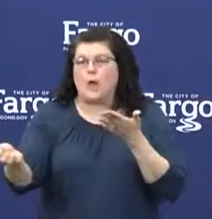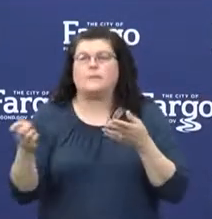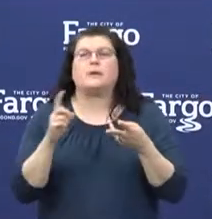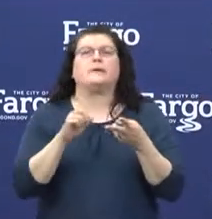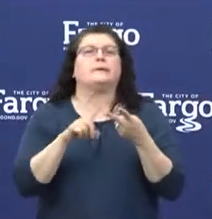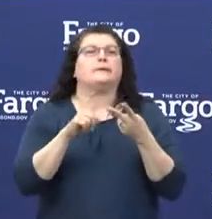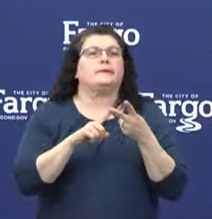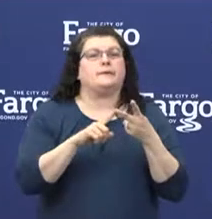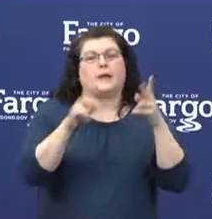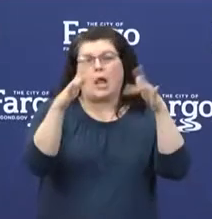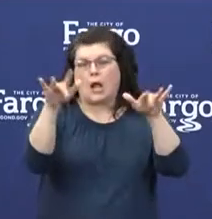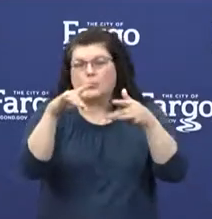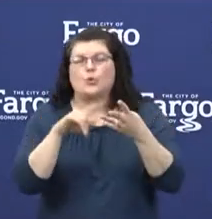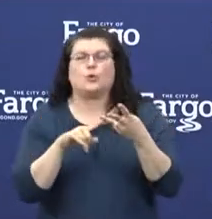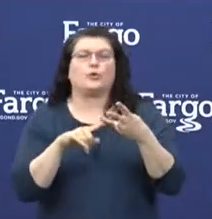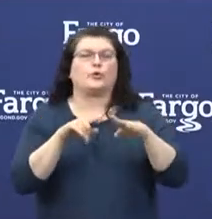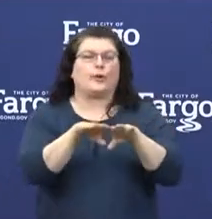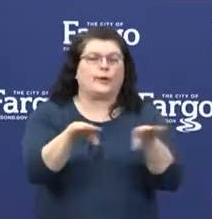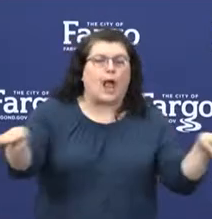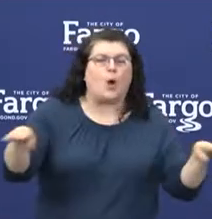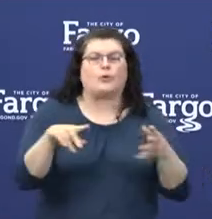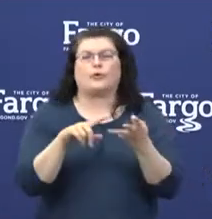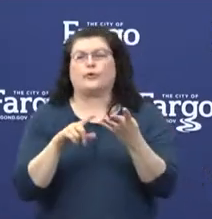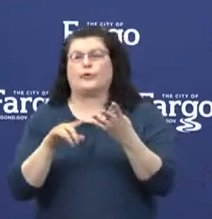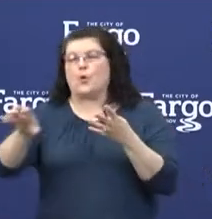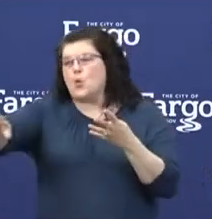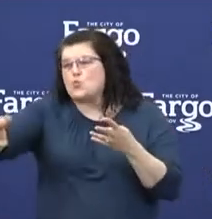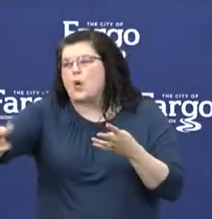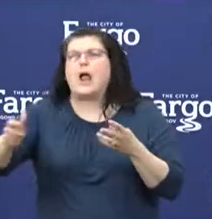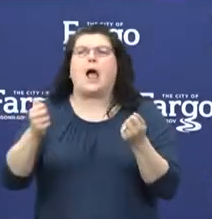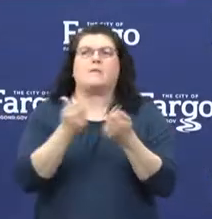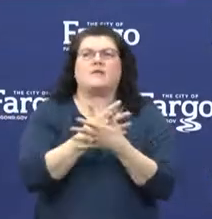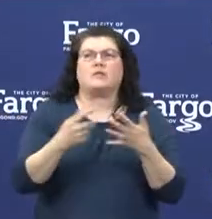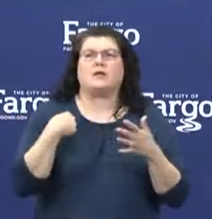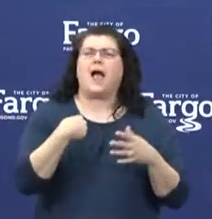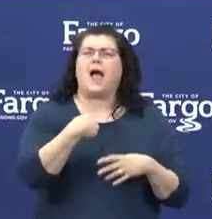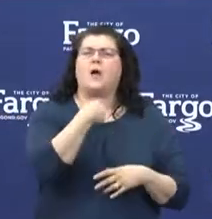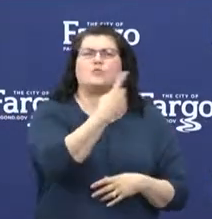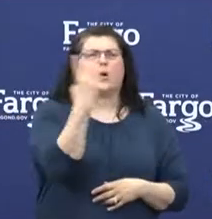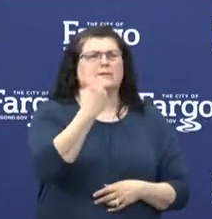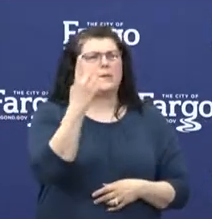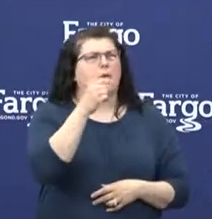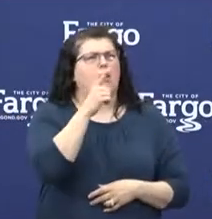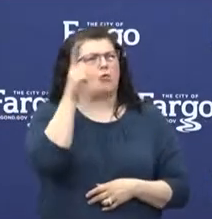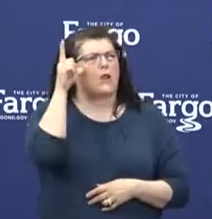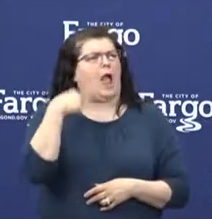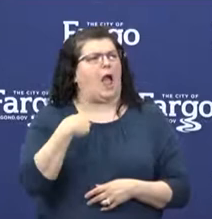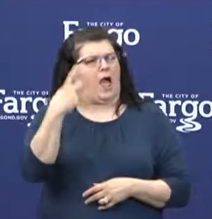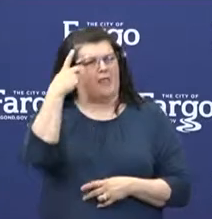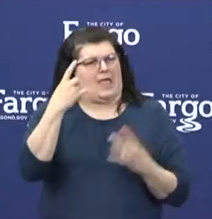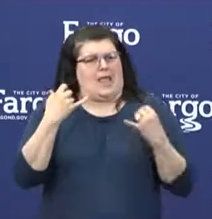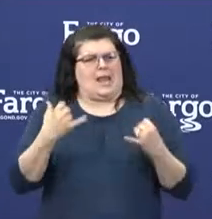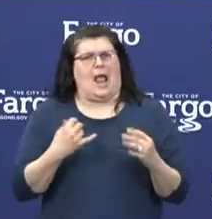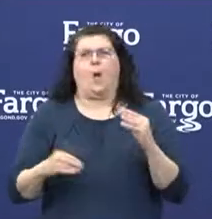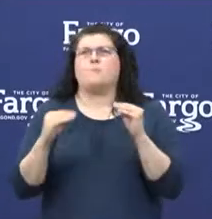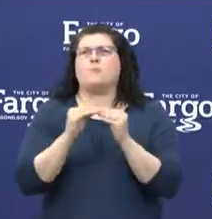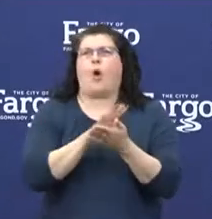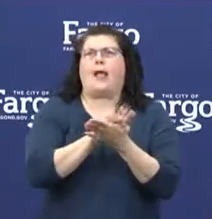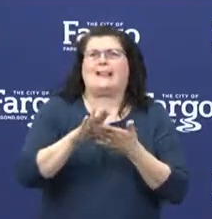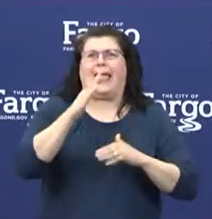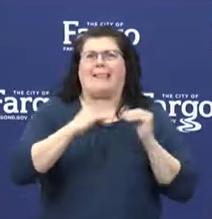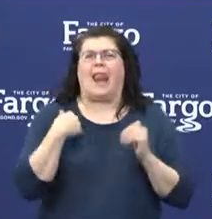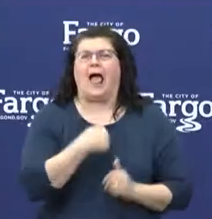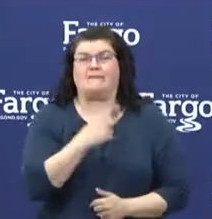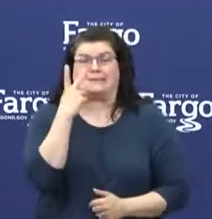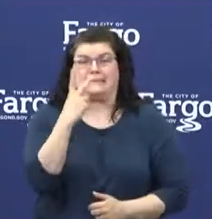countertops, computers, doorknobs. I made a comment the other day to someone that I think our healthcare facilities are probably cleaner now than I've ever